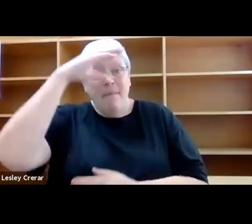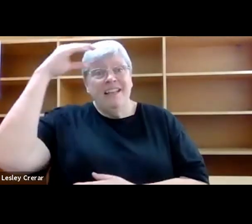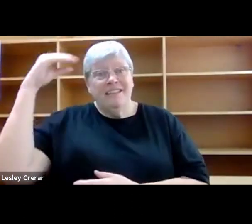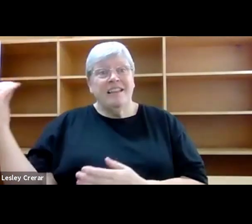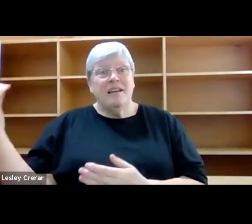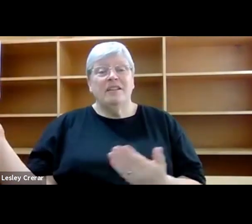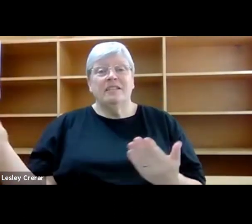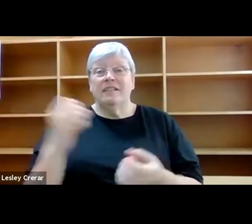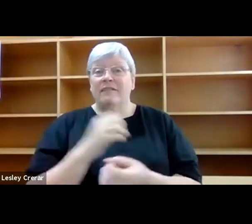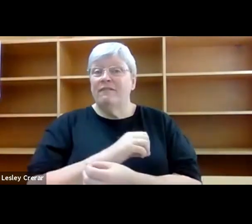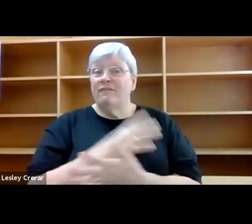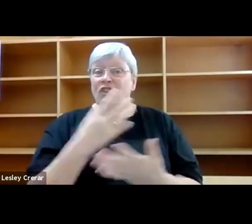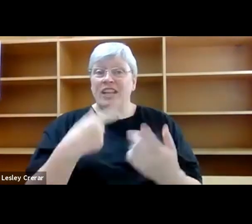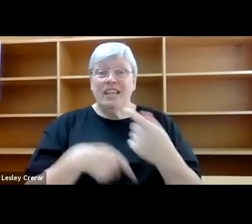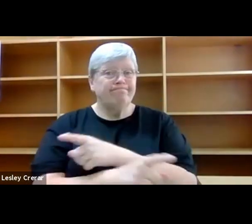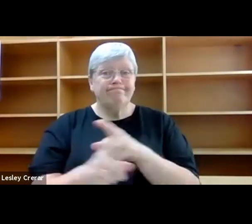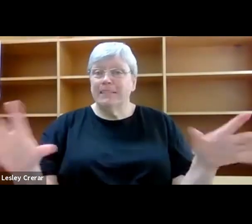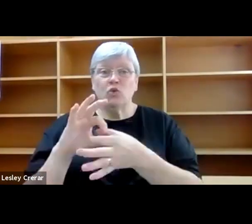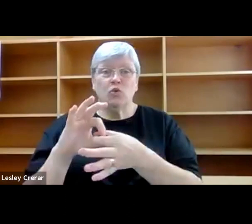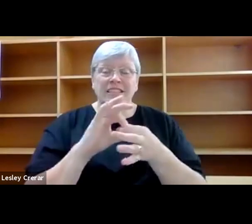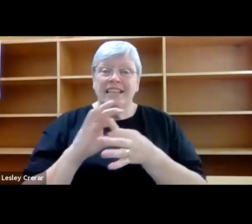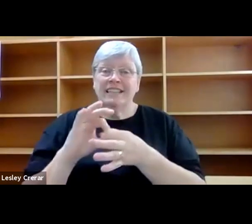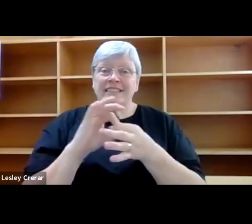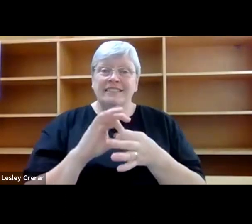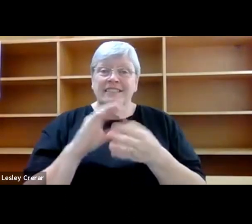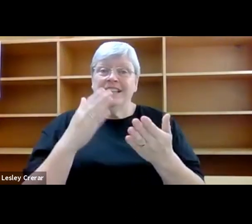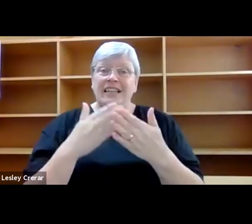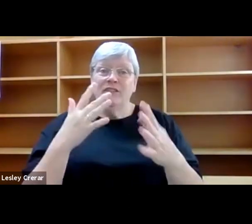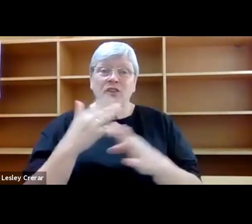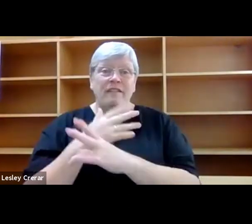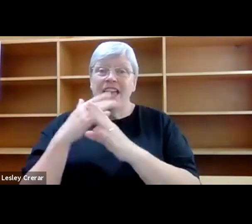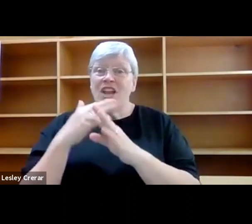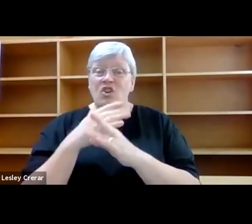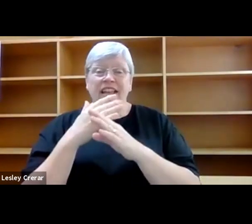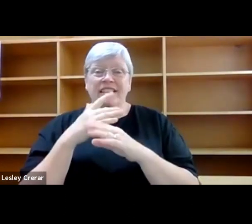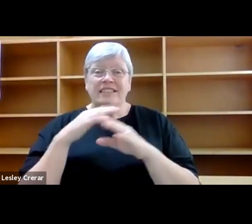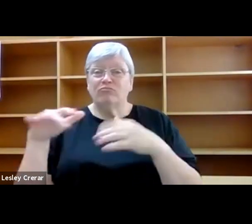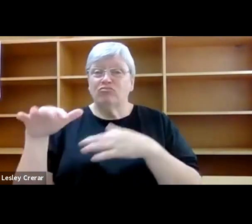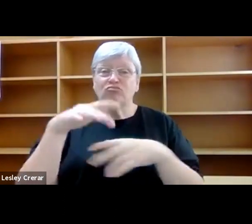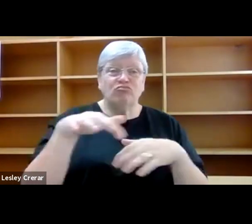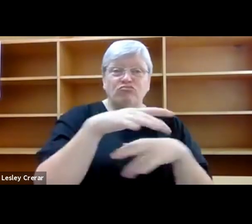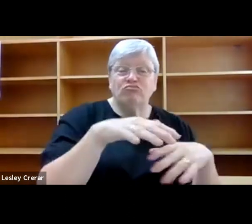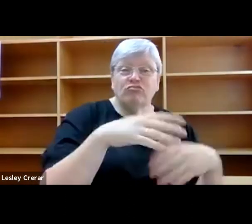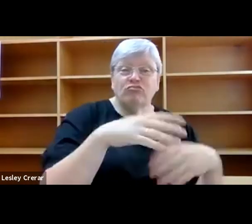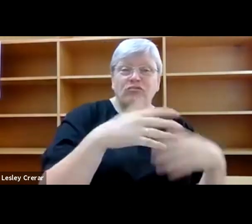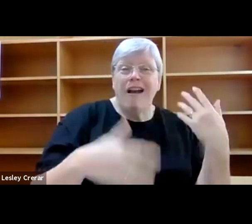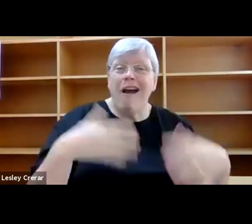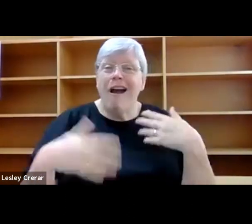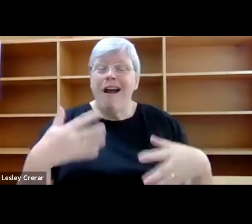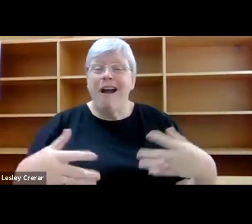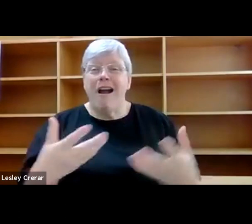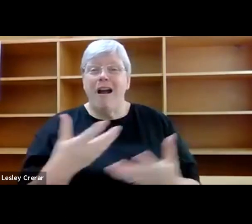of those associations. Even though the fairies are said to walk abroad, their harm is of a more benign